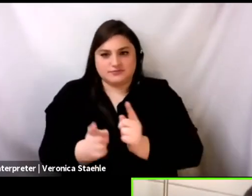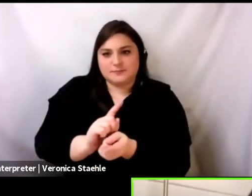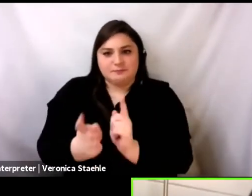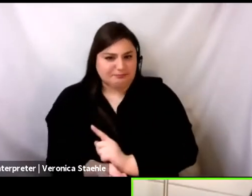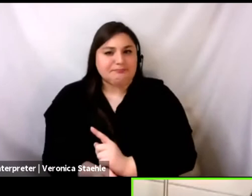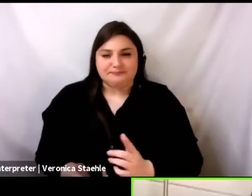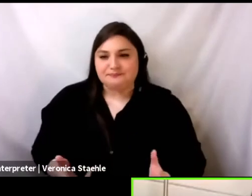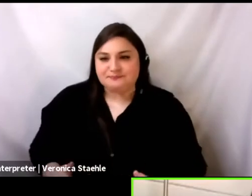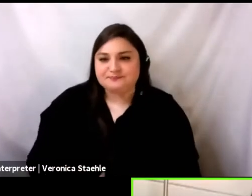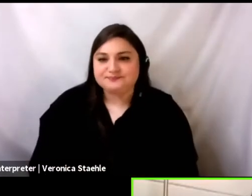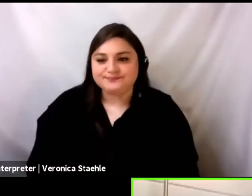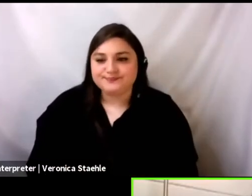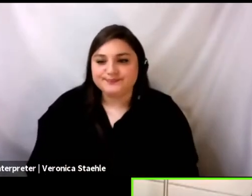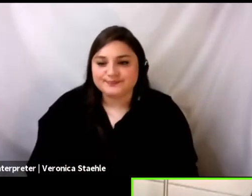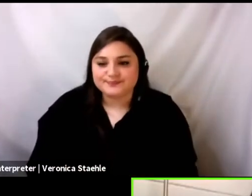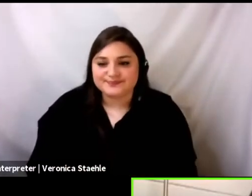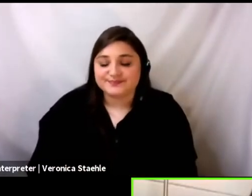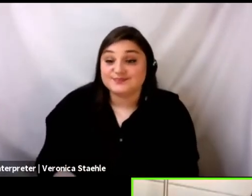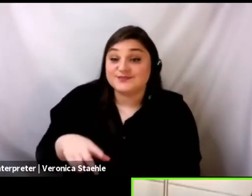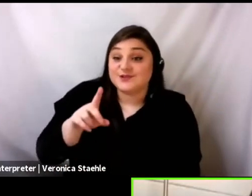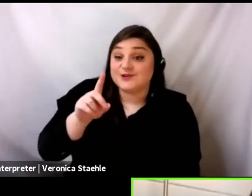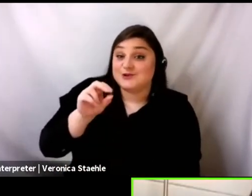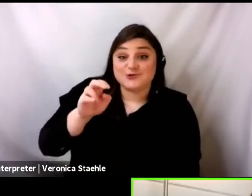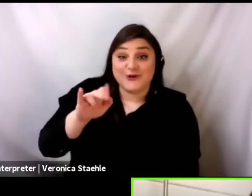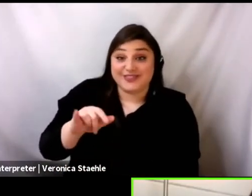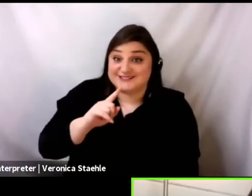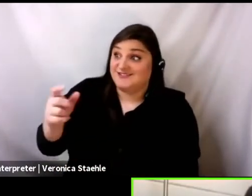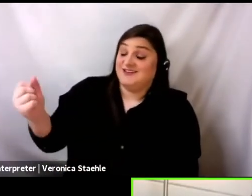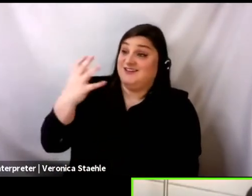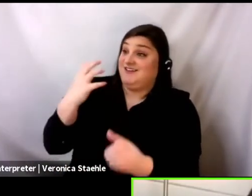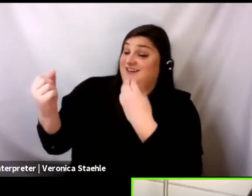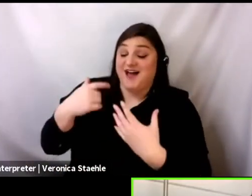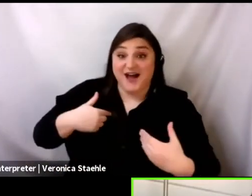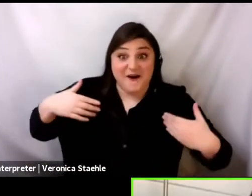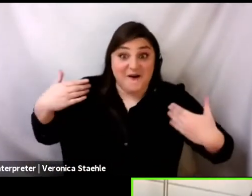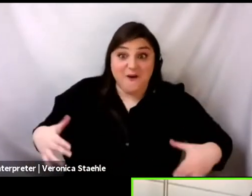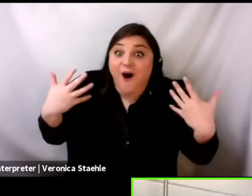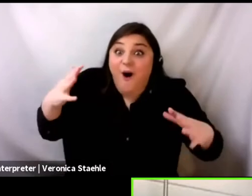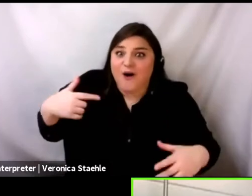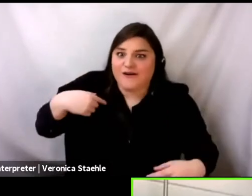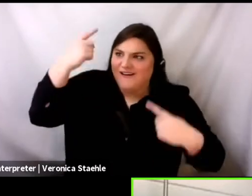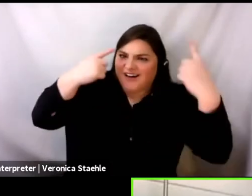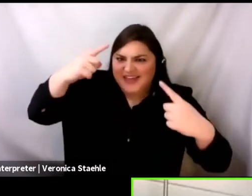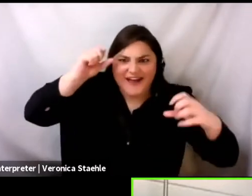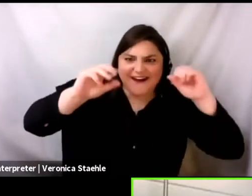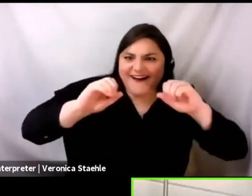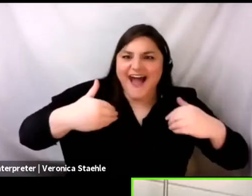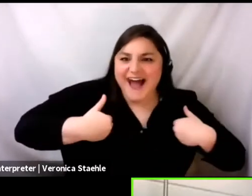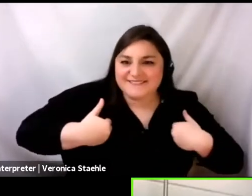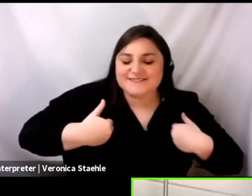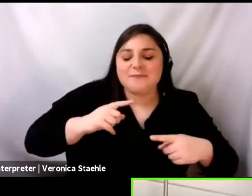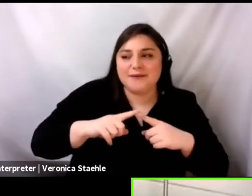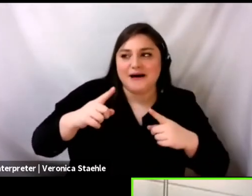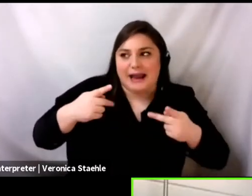Okay. My mind's going, uh, all just everywhere. And so I need to reign it in because one of the things I wanted to respond to